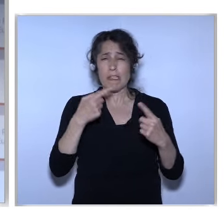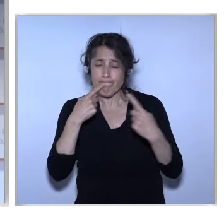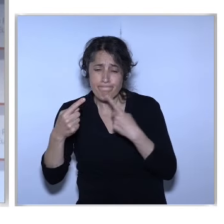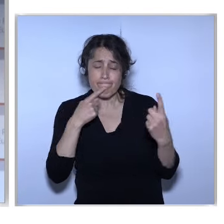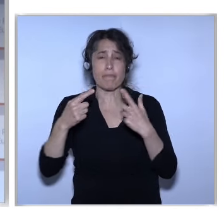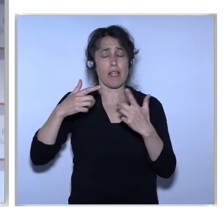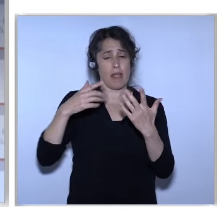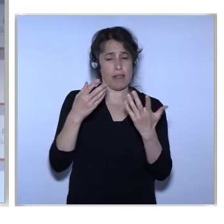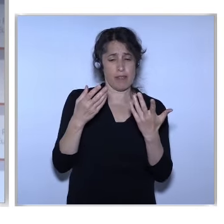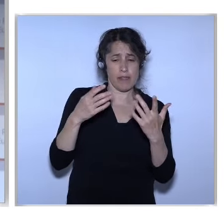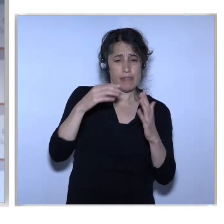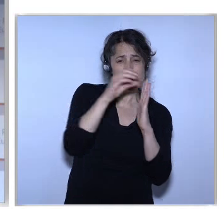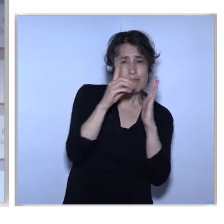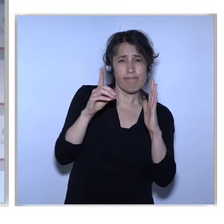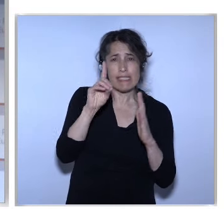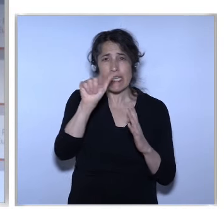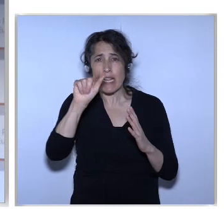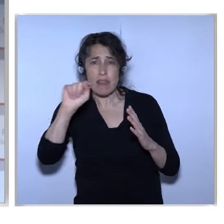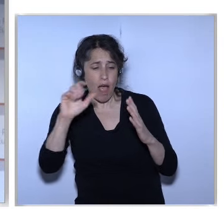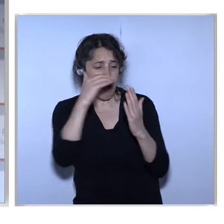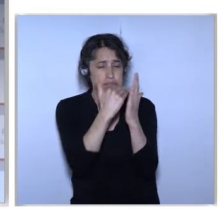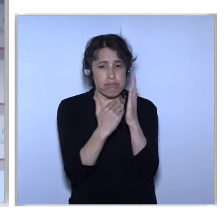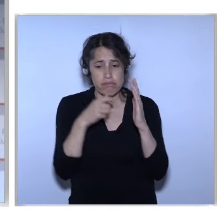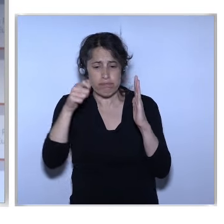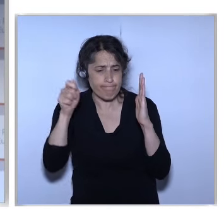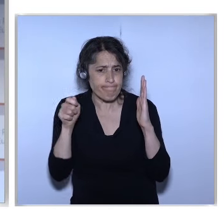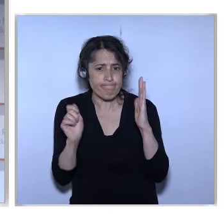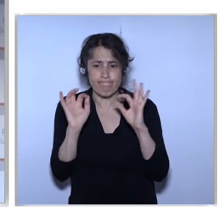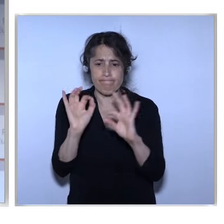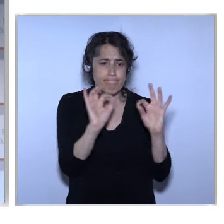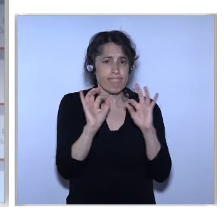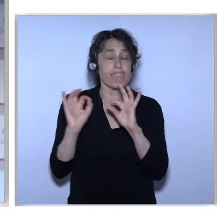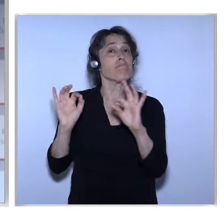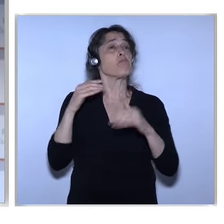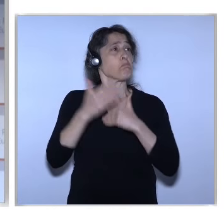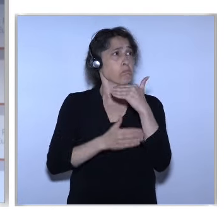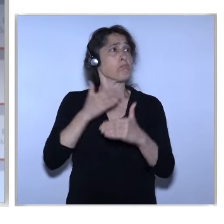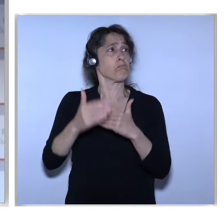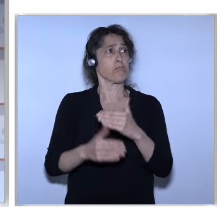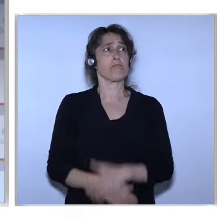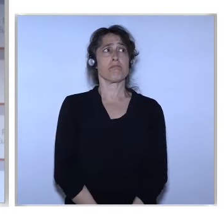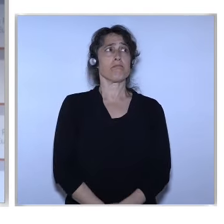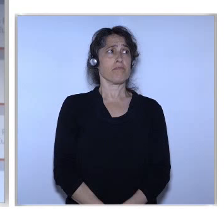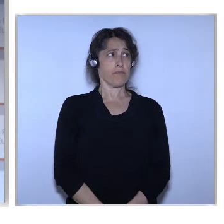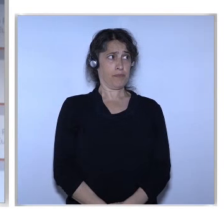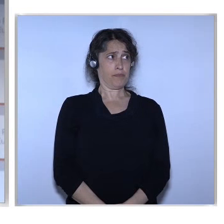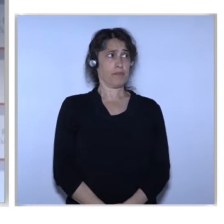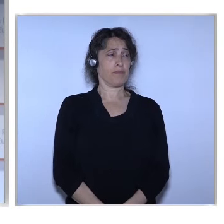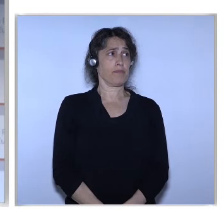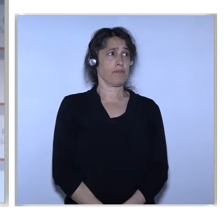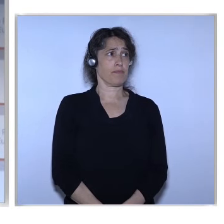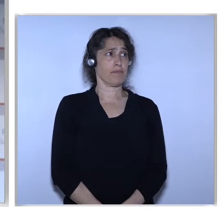It is not only legislation that will bring us to digital Europe We have to